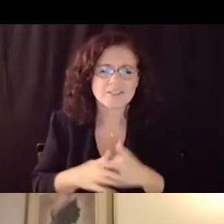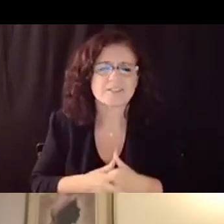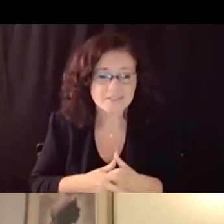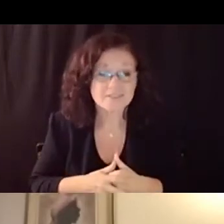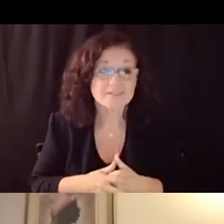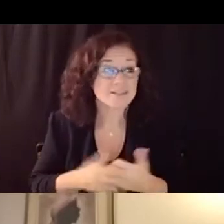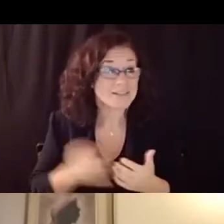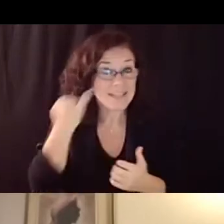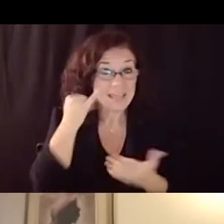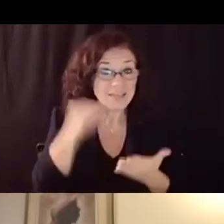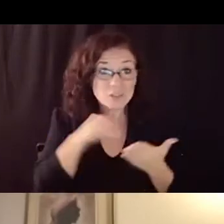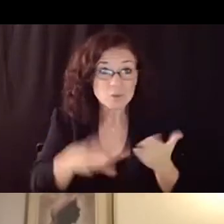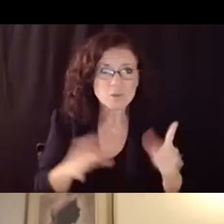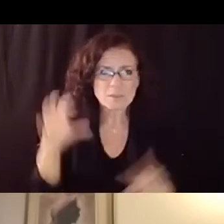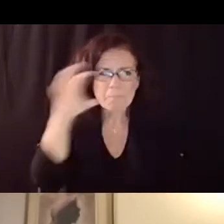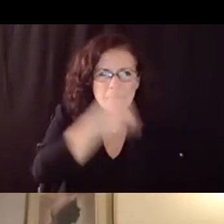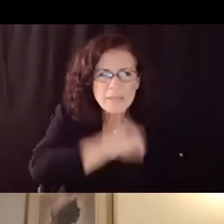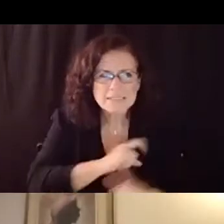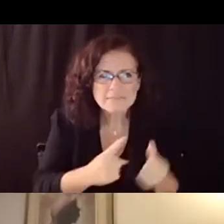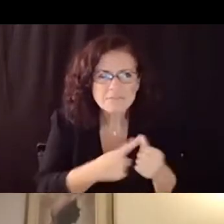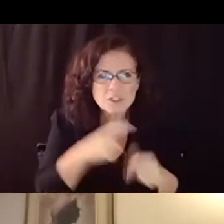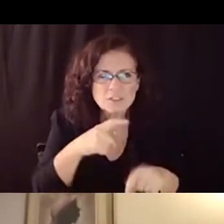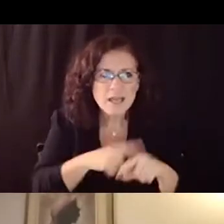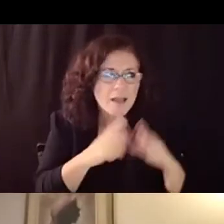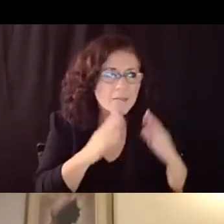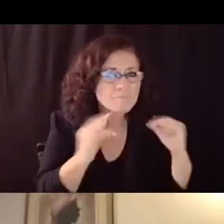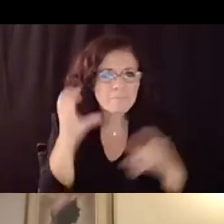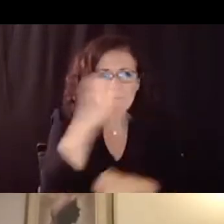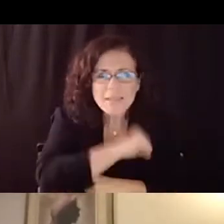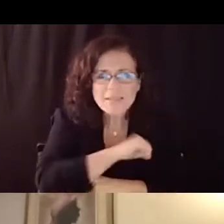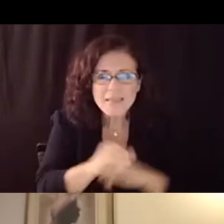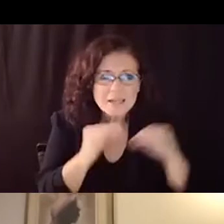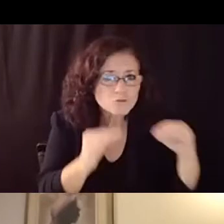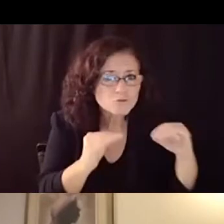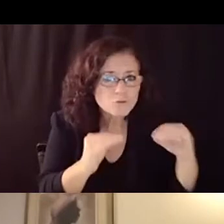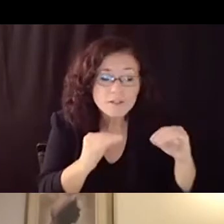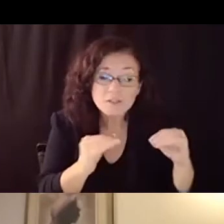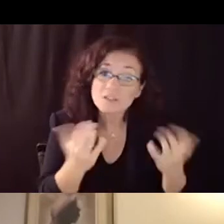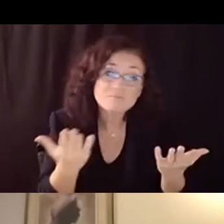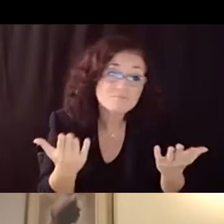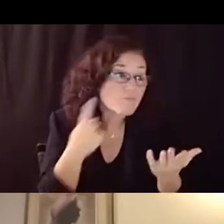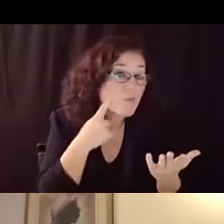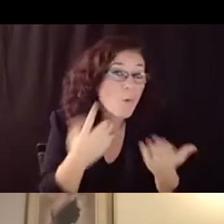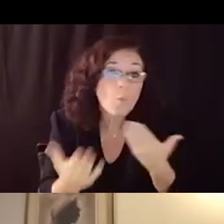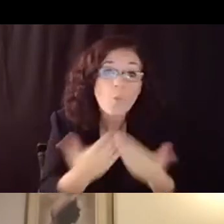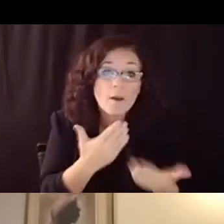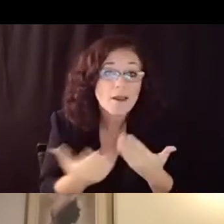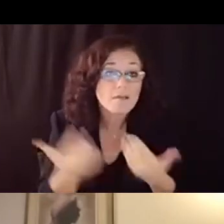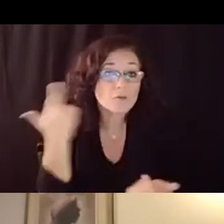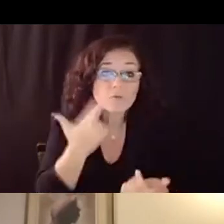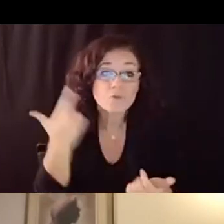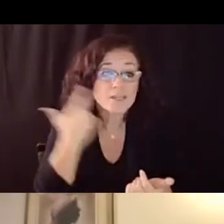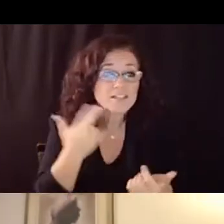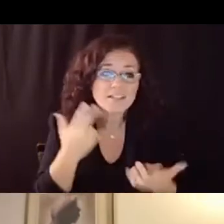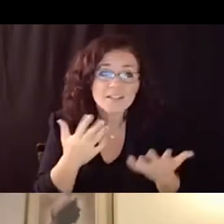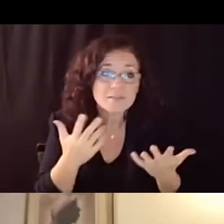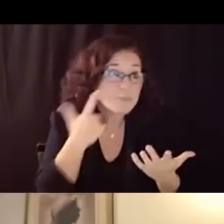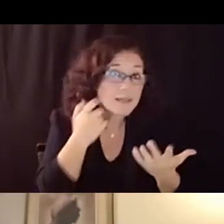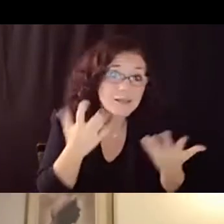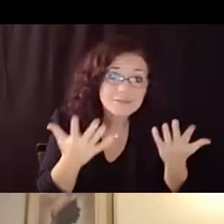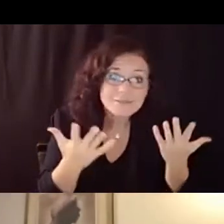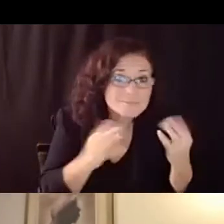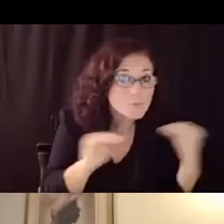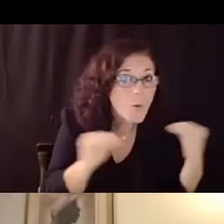the material of first time around for whatever reason for some variety of challenges how are we going to